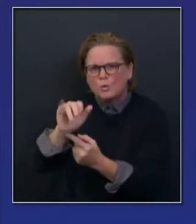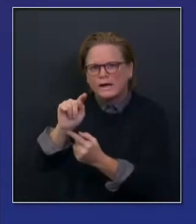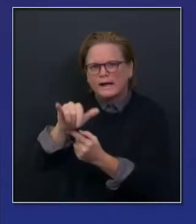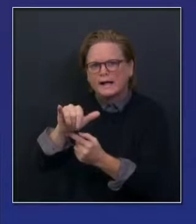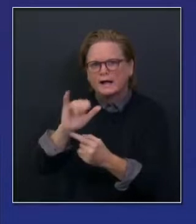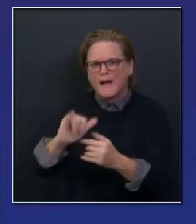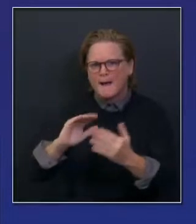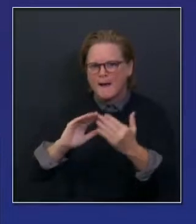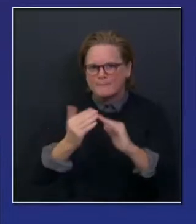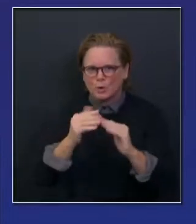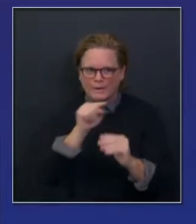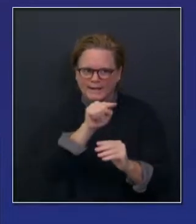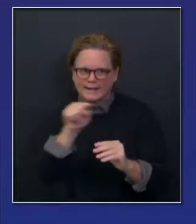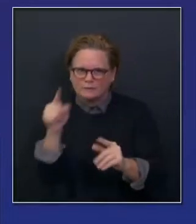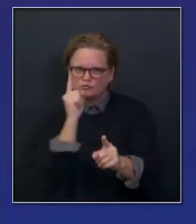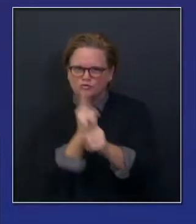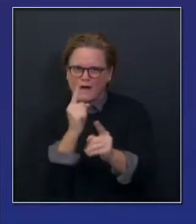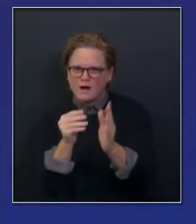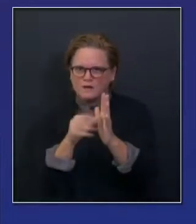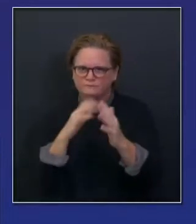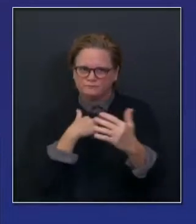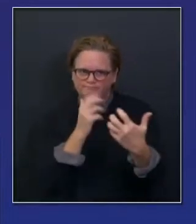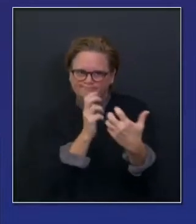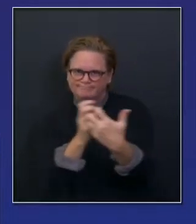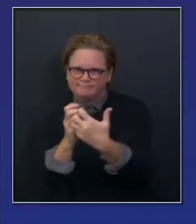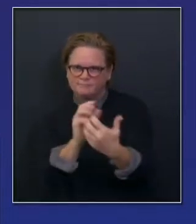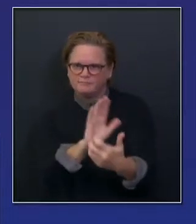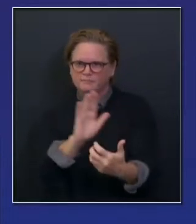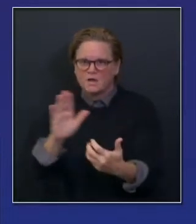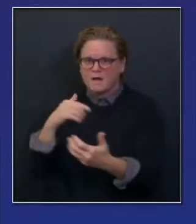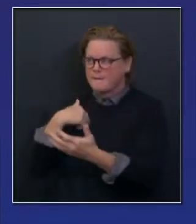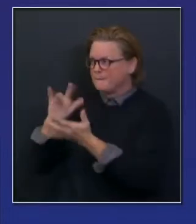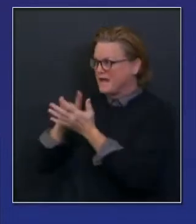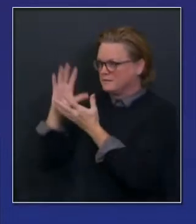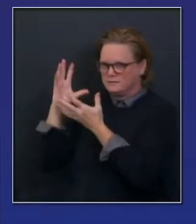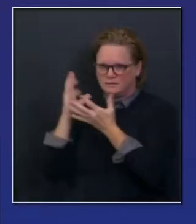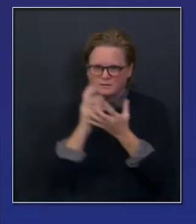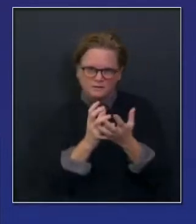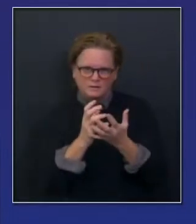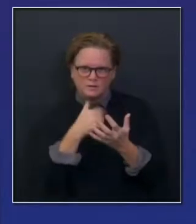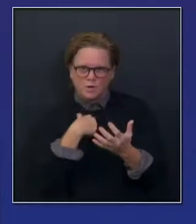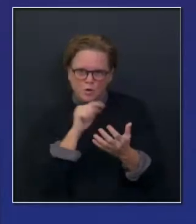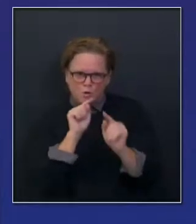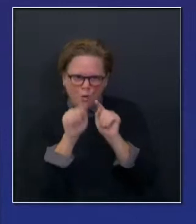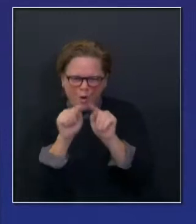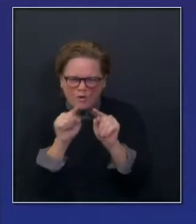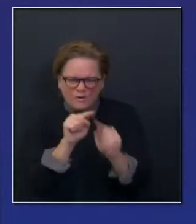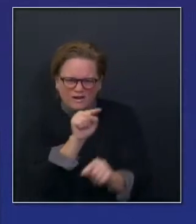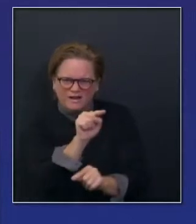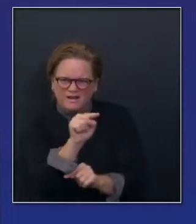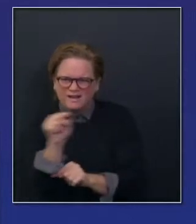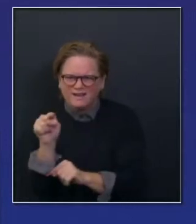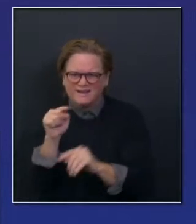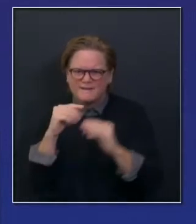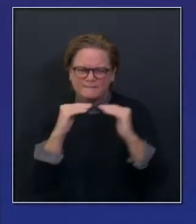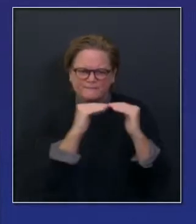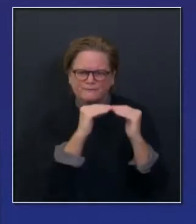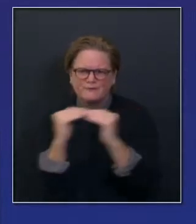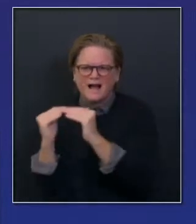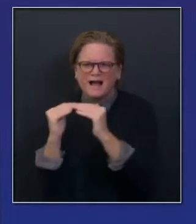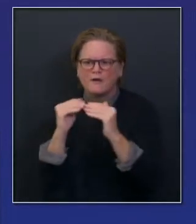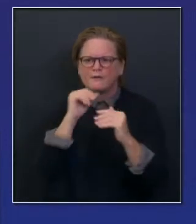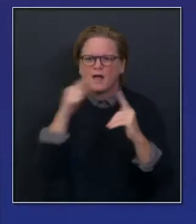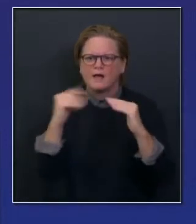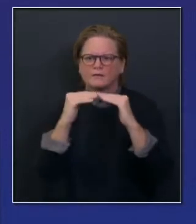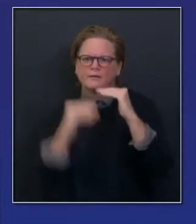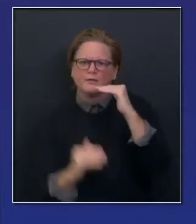these vaccines go, how they are distributed, and how we can guarantee with the kind of transparency you should expect that